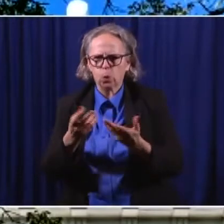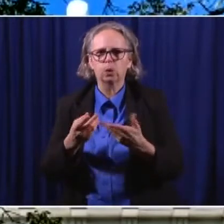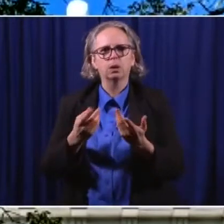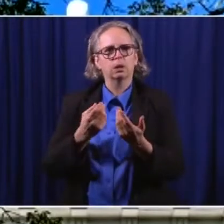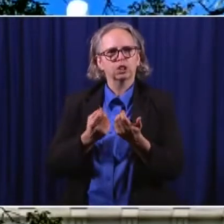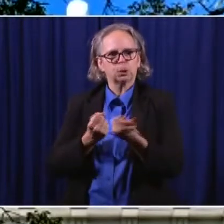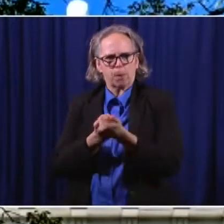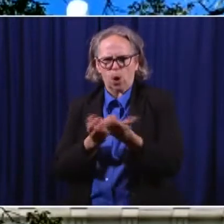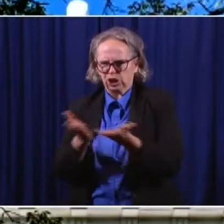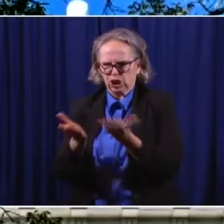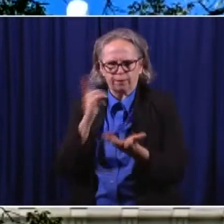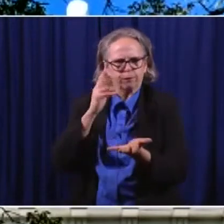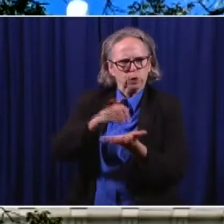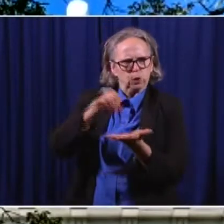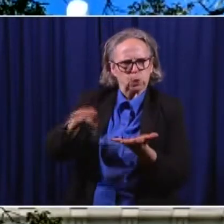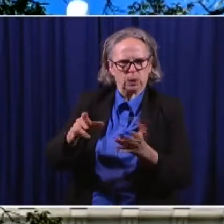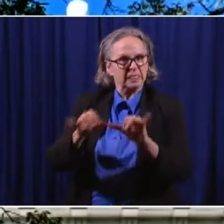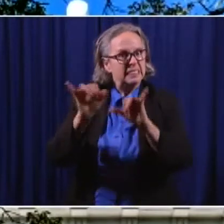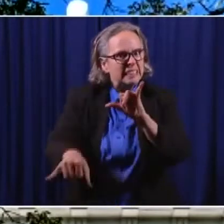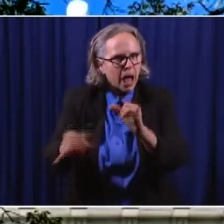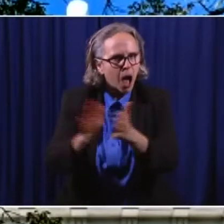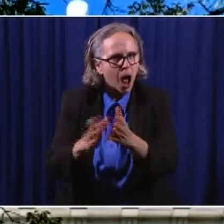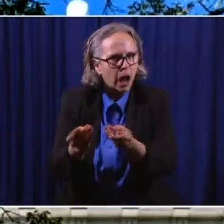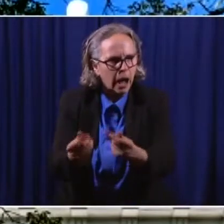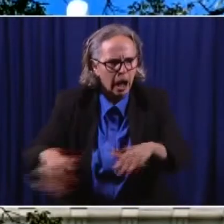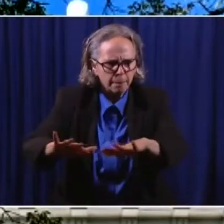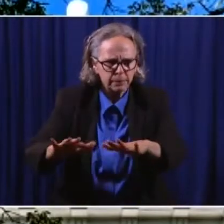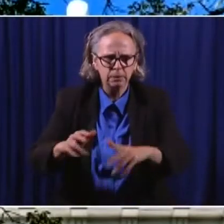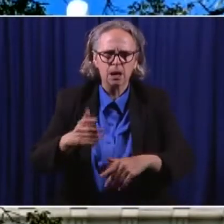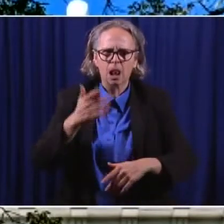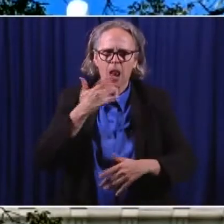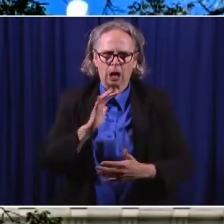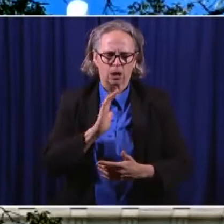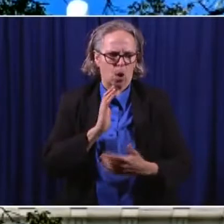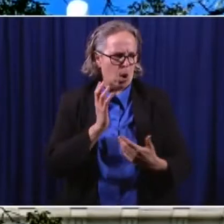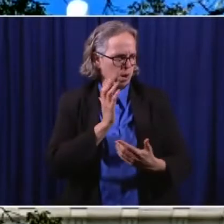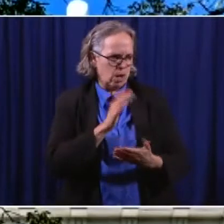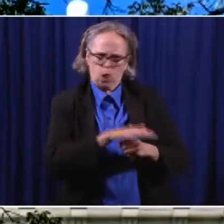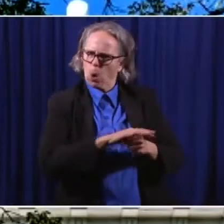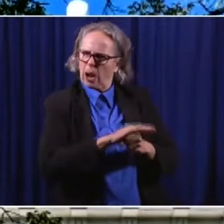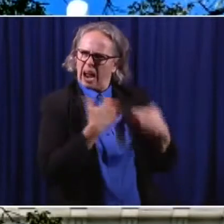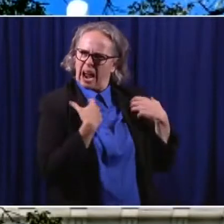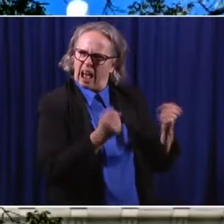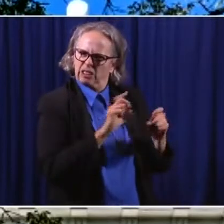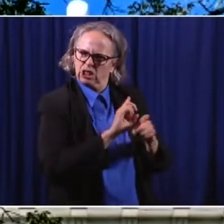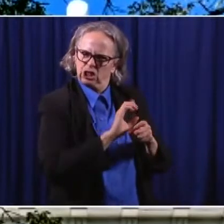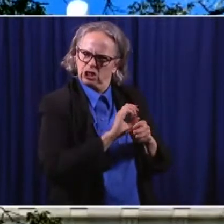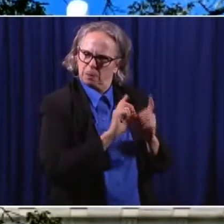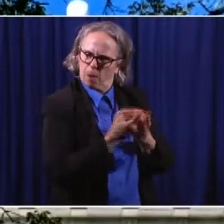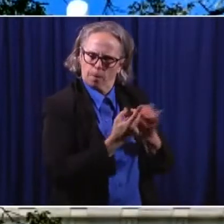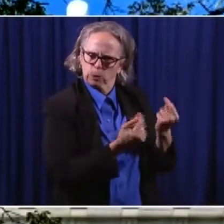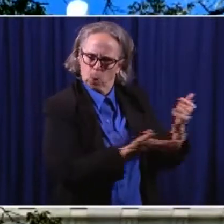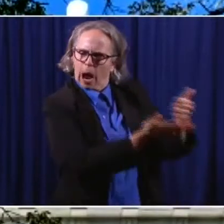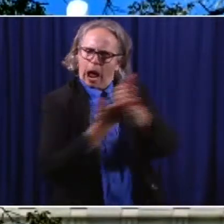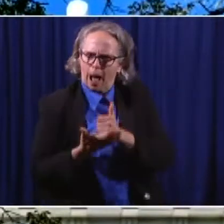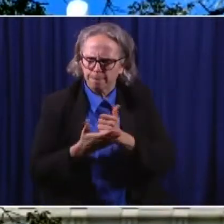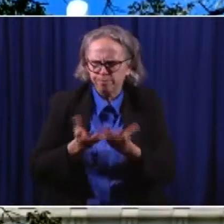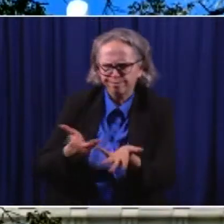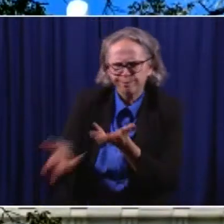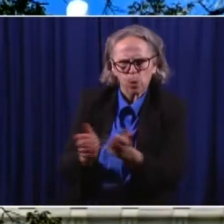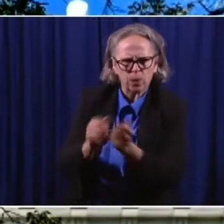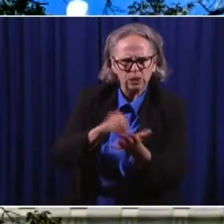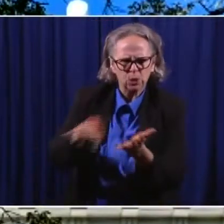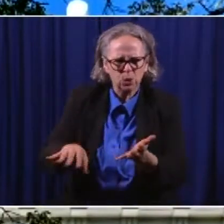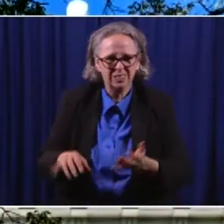Again, we've got great support from the local health district in terms of taking care of our cases, and we're up to 76 active cases